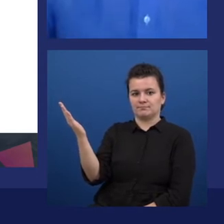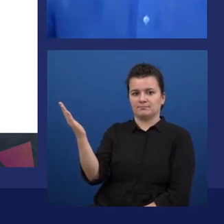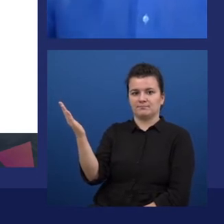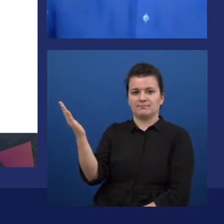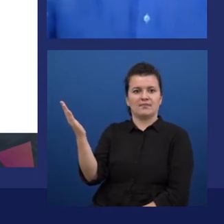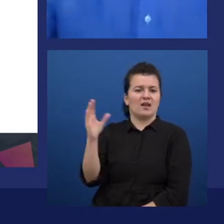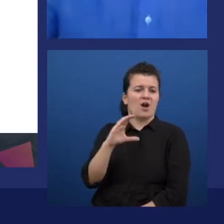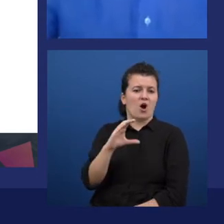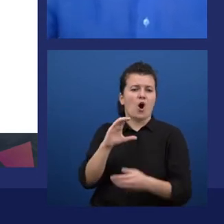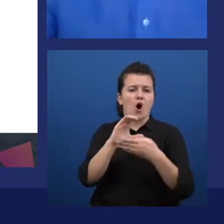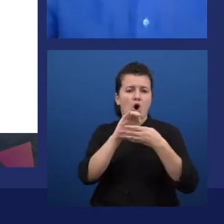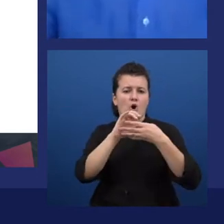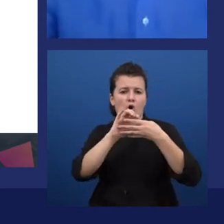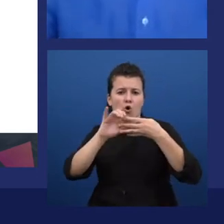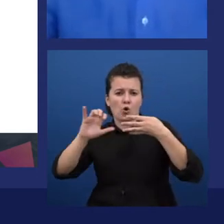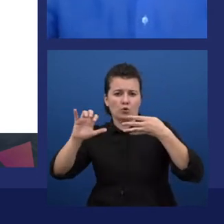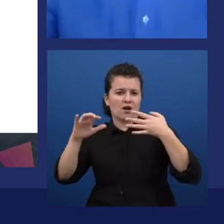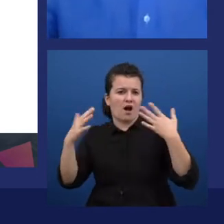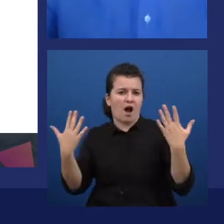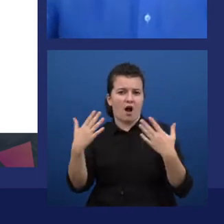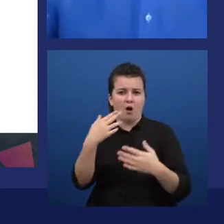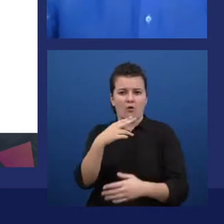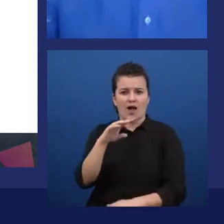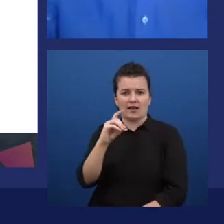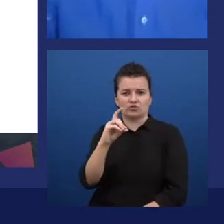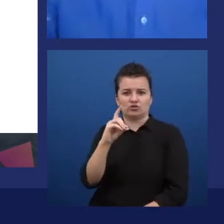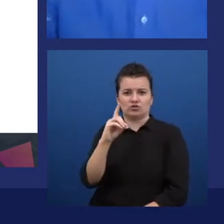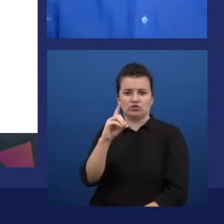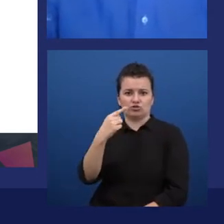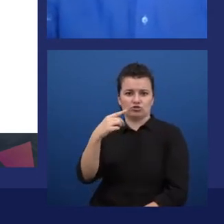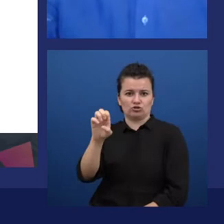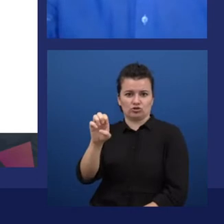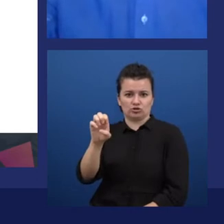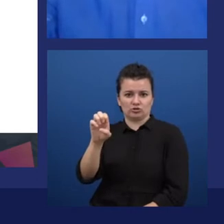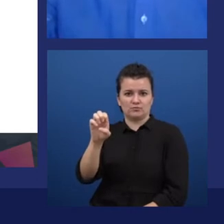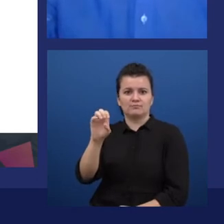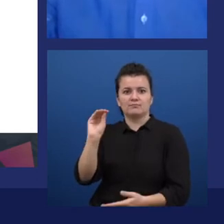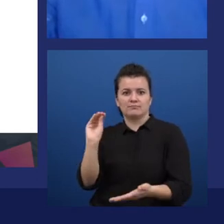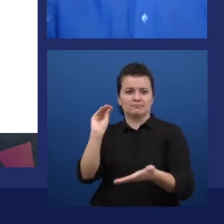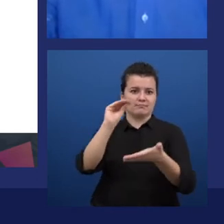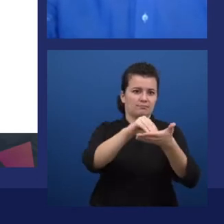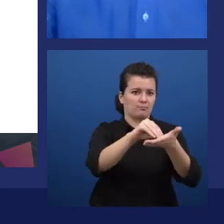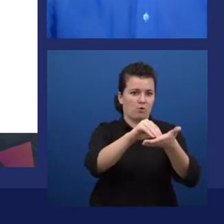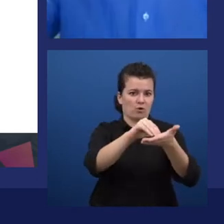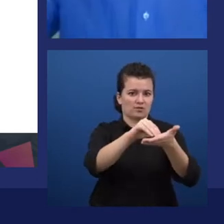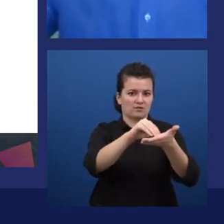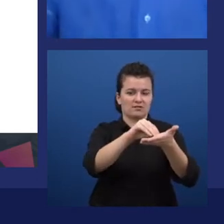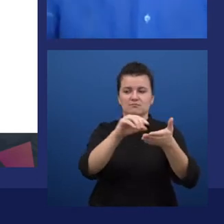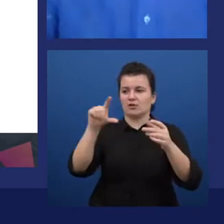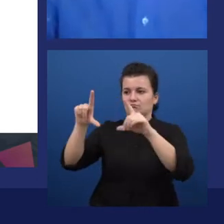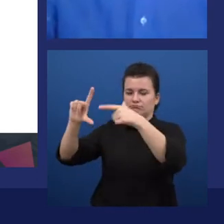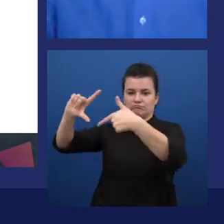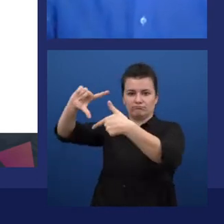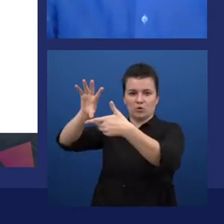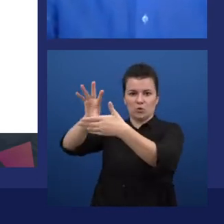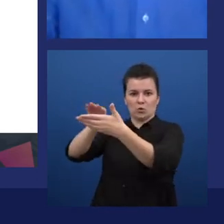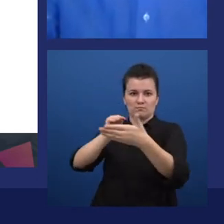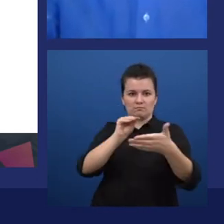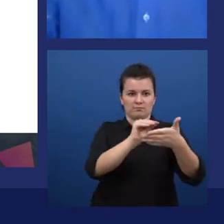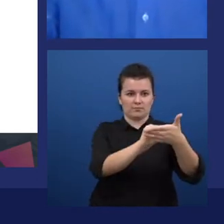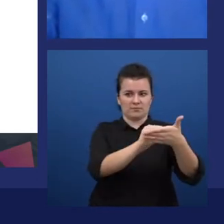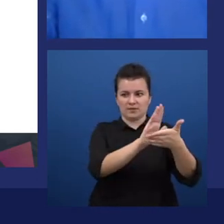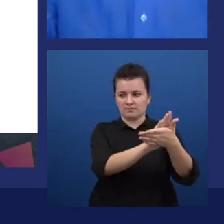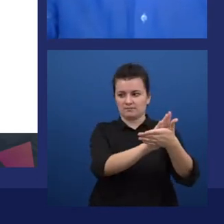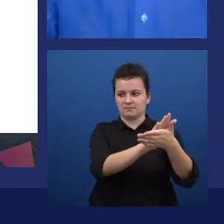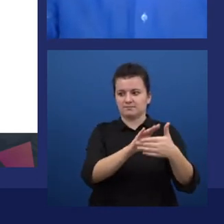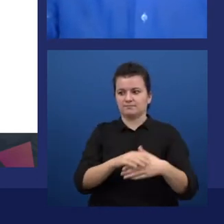just a HTTP call to a REST endpoint, and I get back that JSON object, which